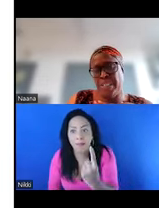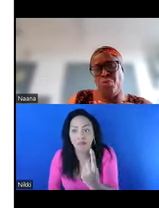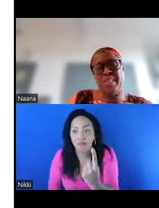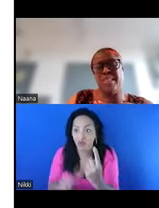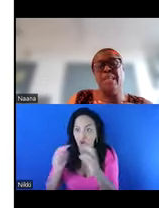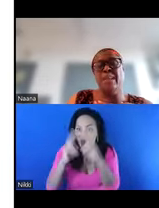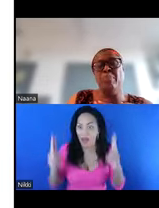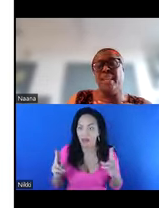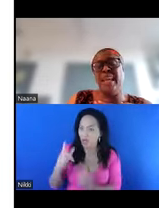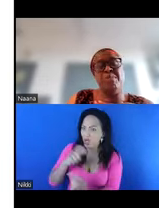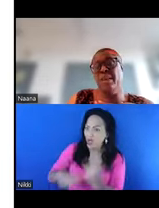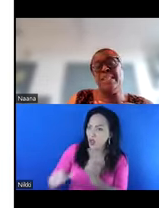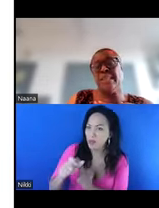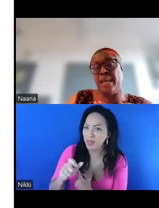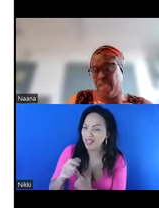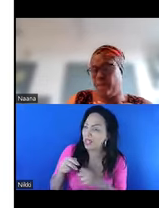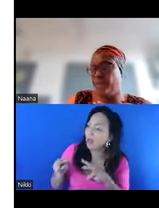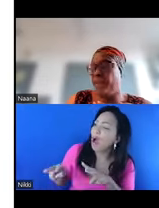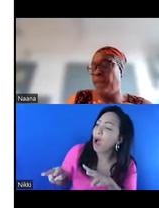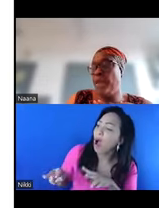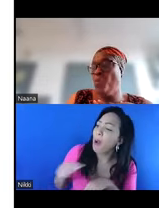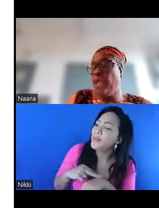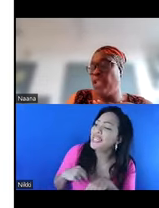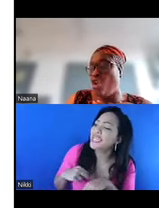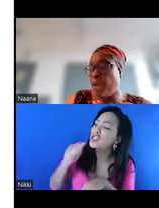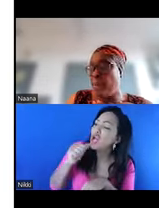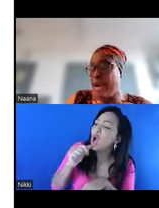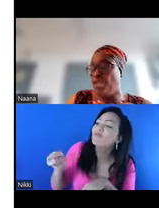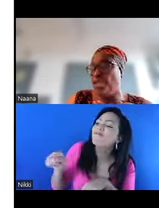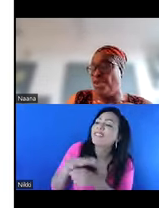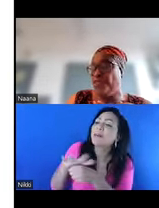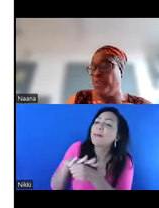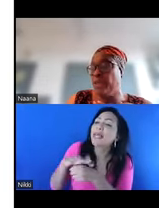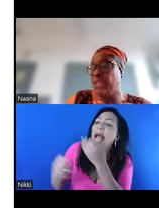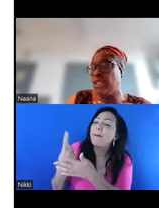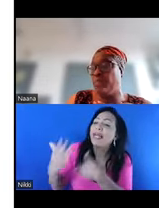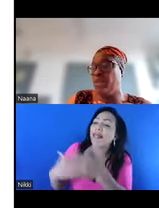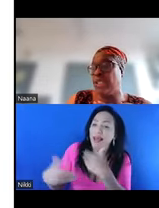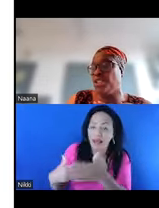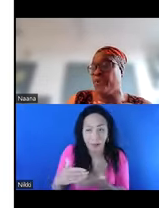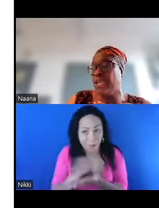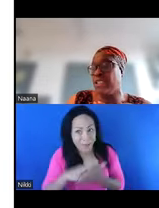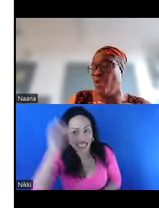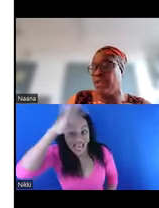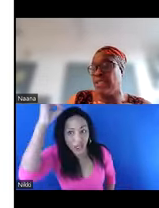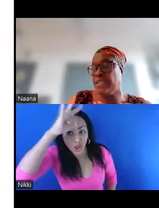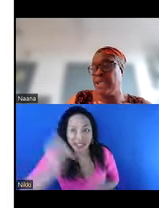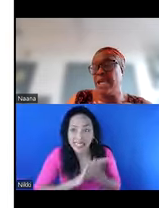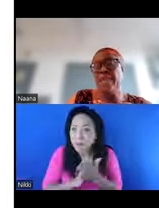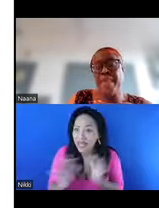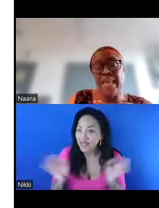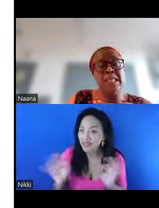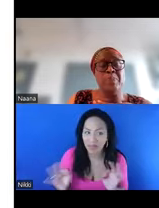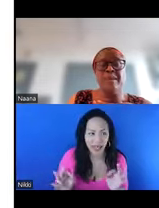anonymity, what does it really mean? It really means nothing. We talk about, you know, female genital mutilation protective orders.